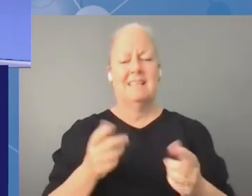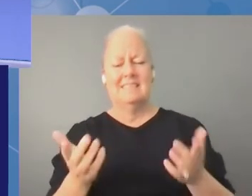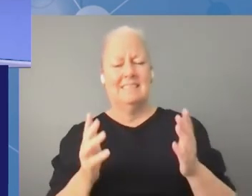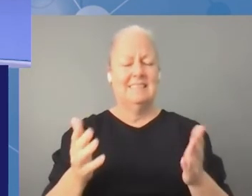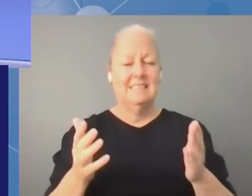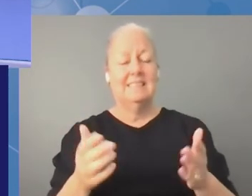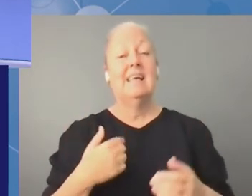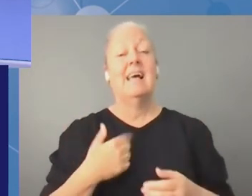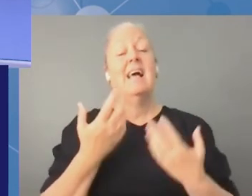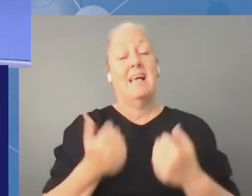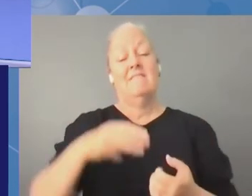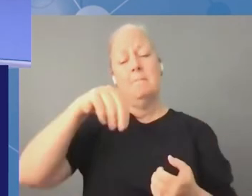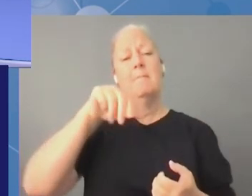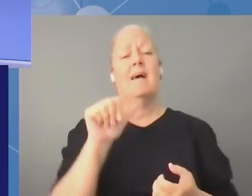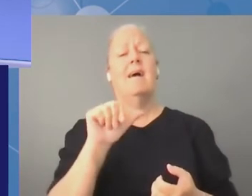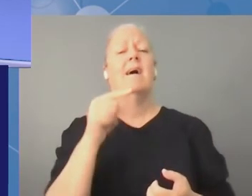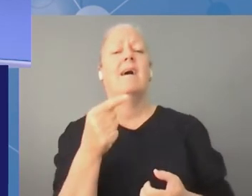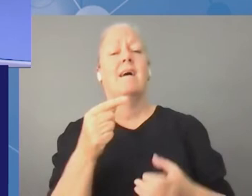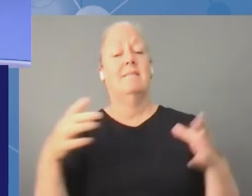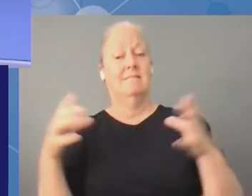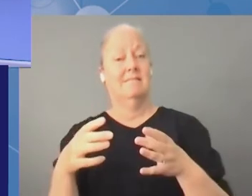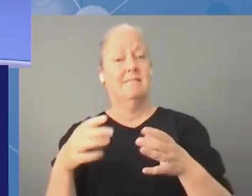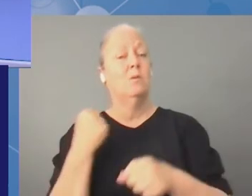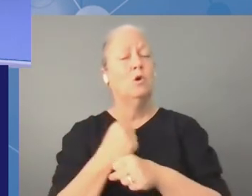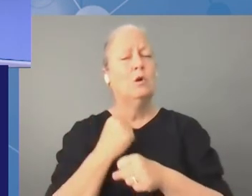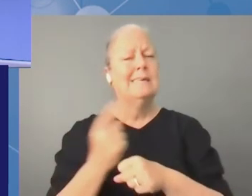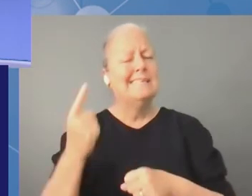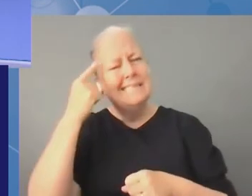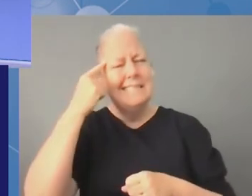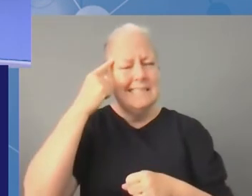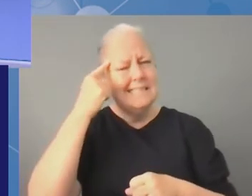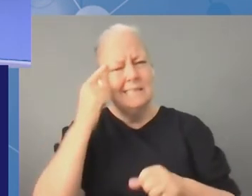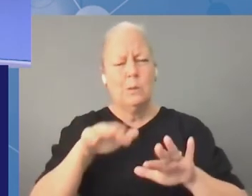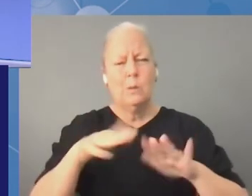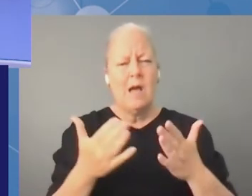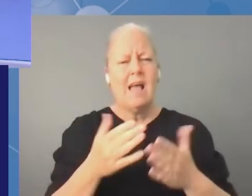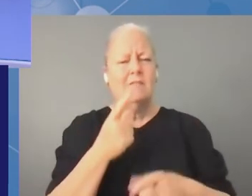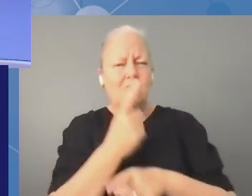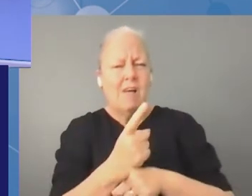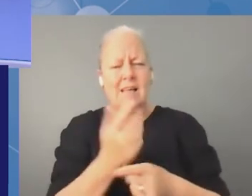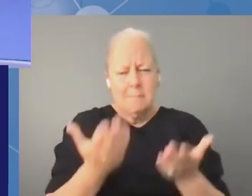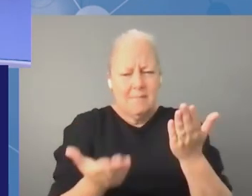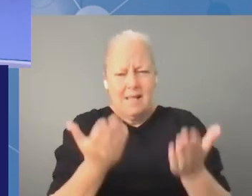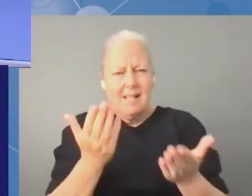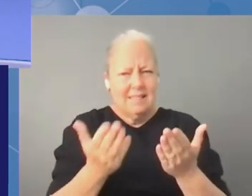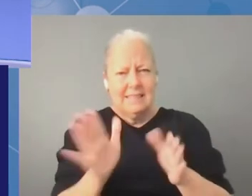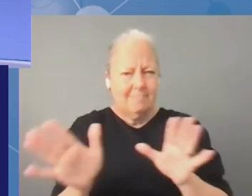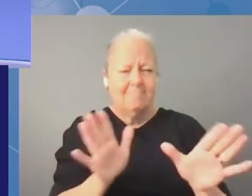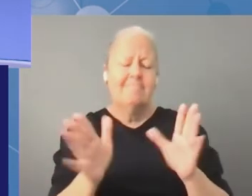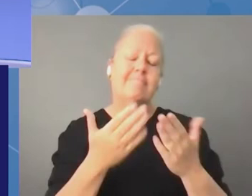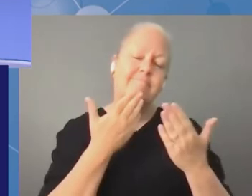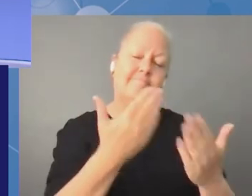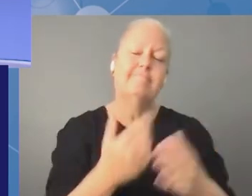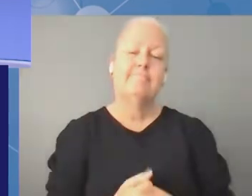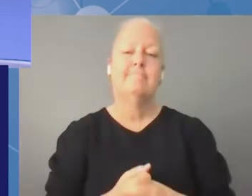that is working on it and trying to find what is the right balance um for this but uh thank you uh please